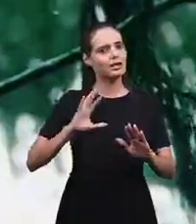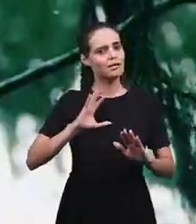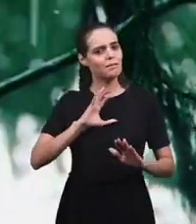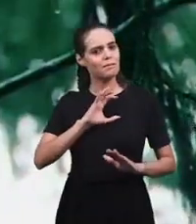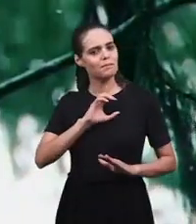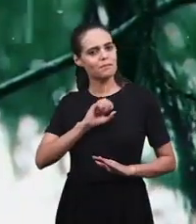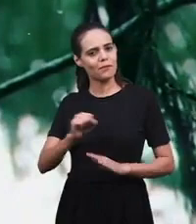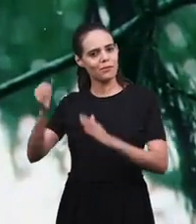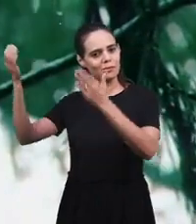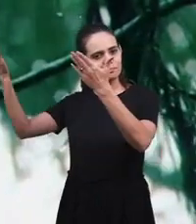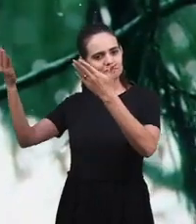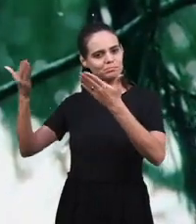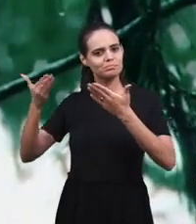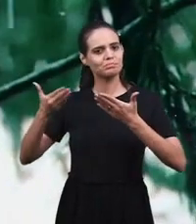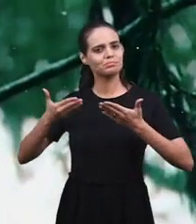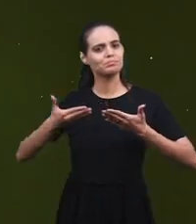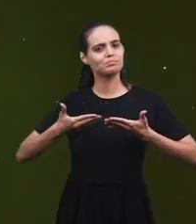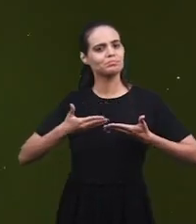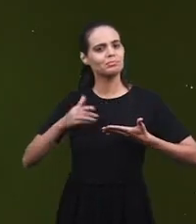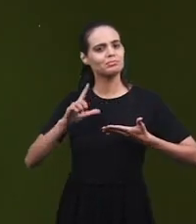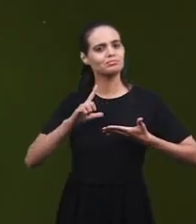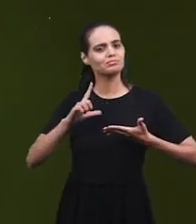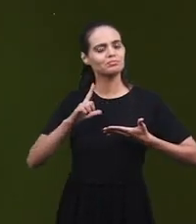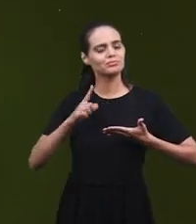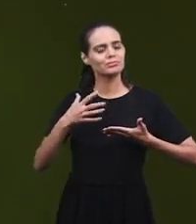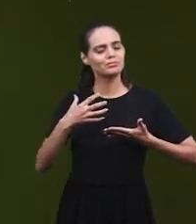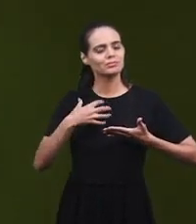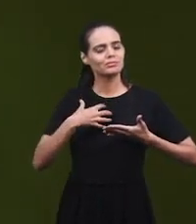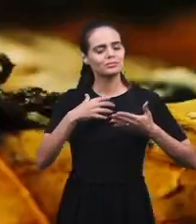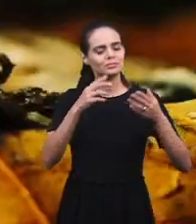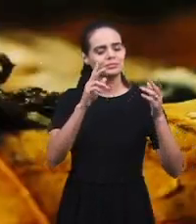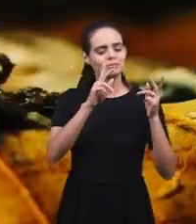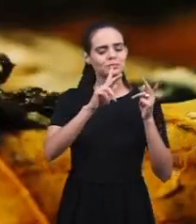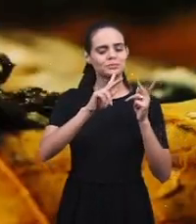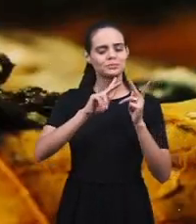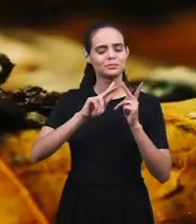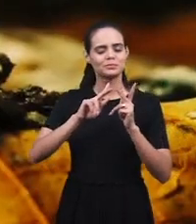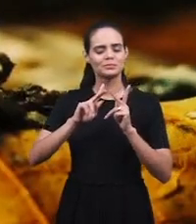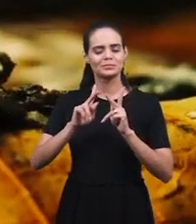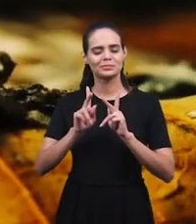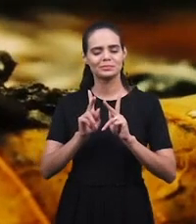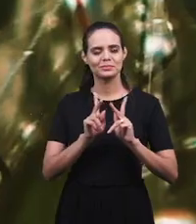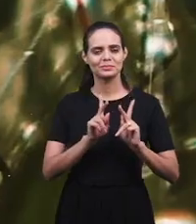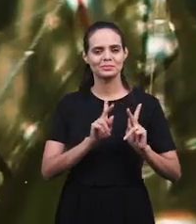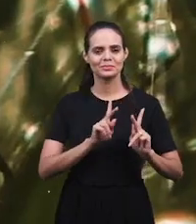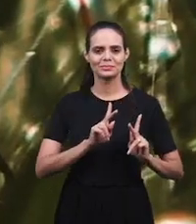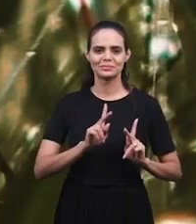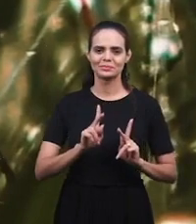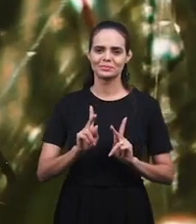faz Alcançar a paz